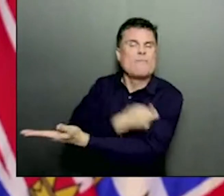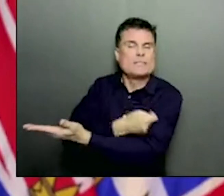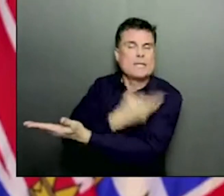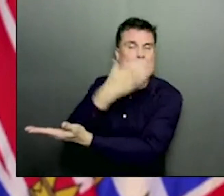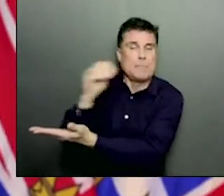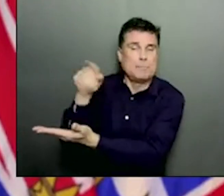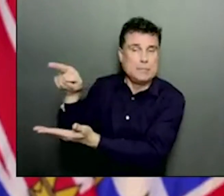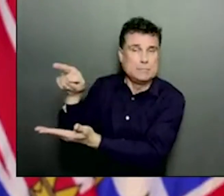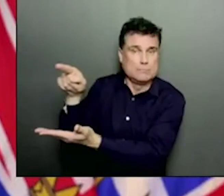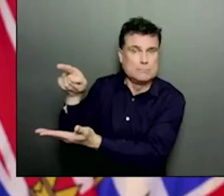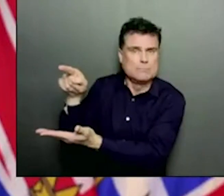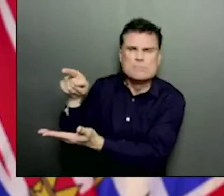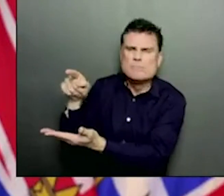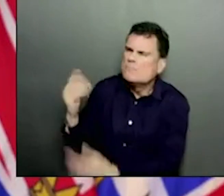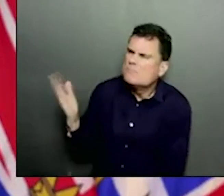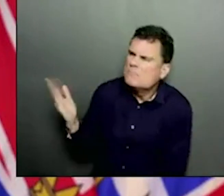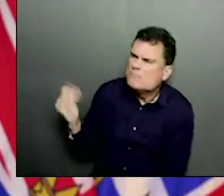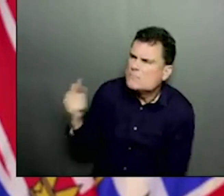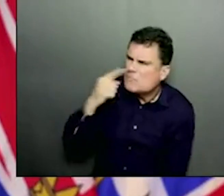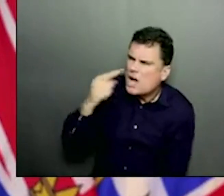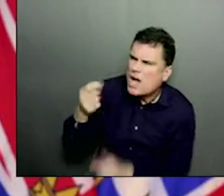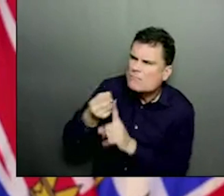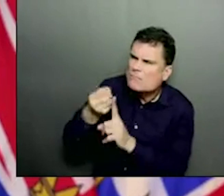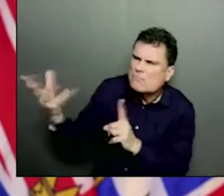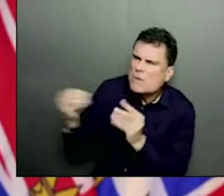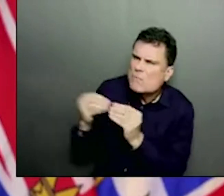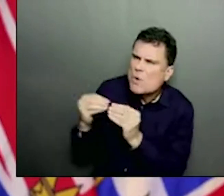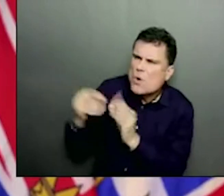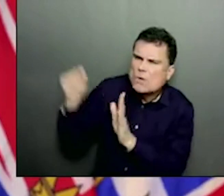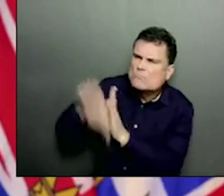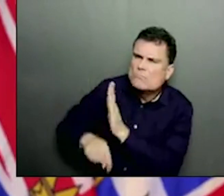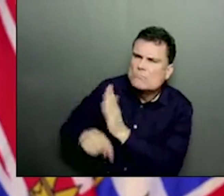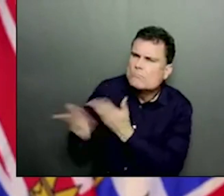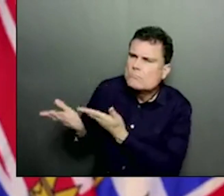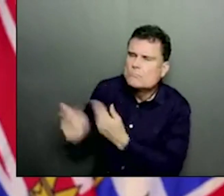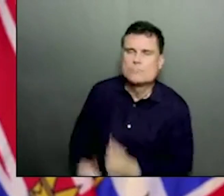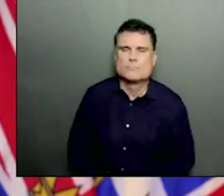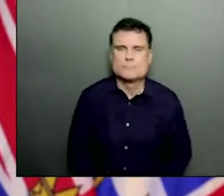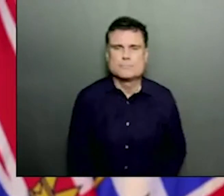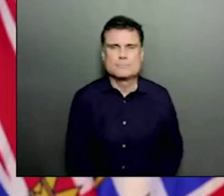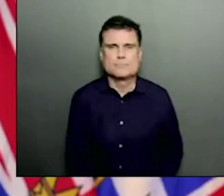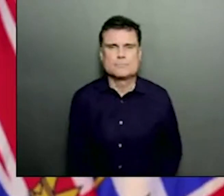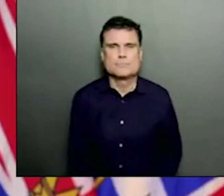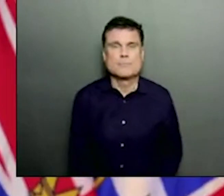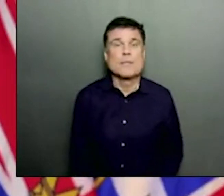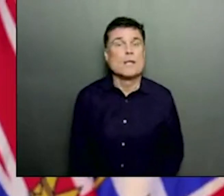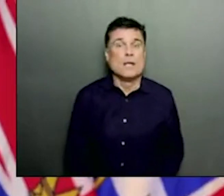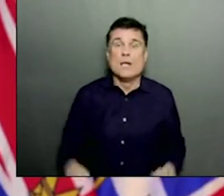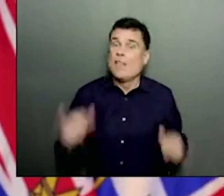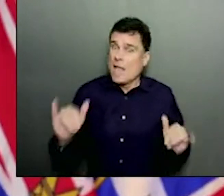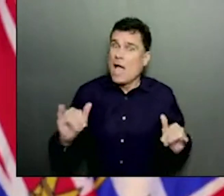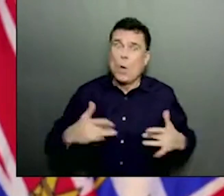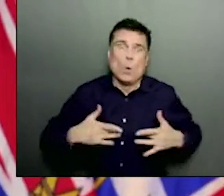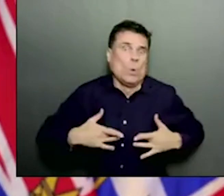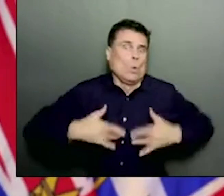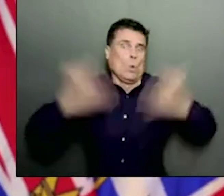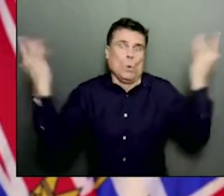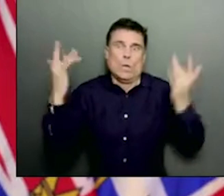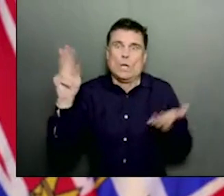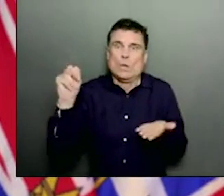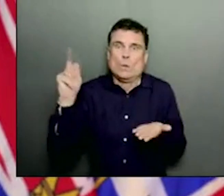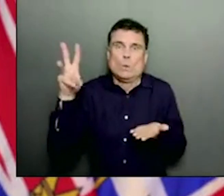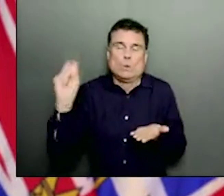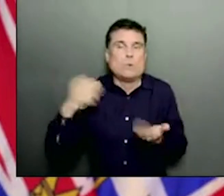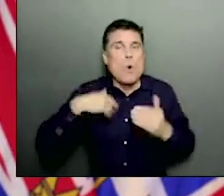is, as you say, something we've been hoping for for some time and we've been waiting for and planning for. So